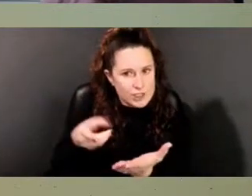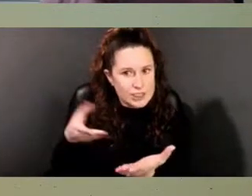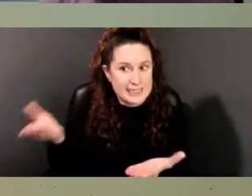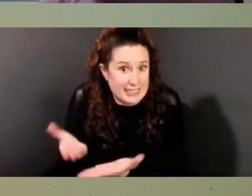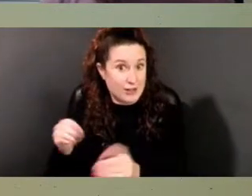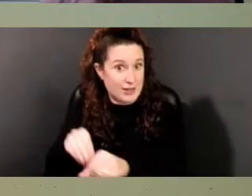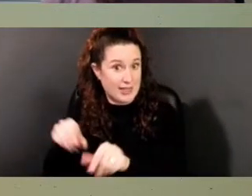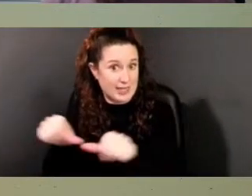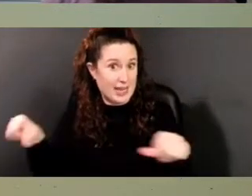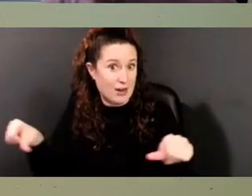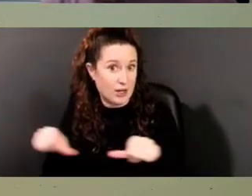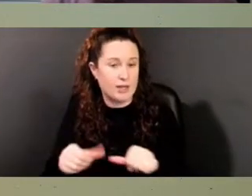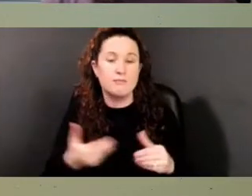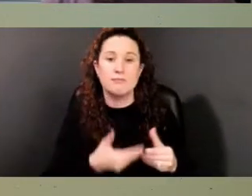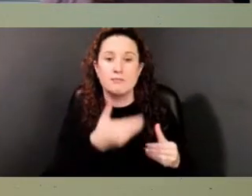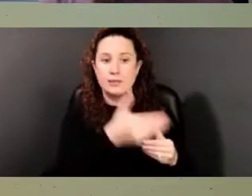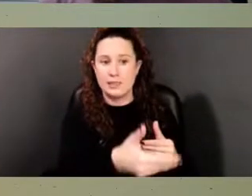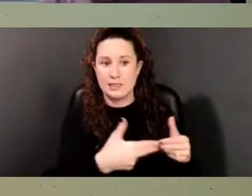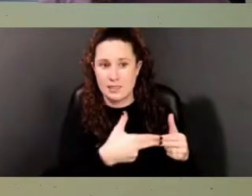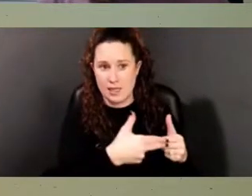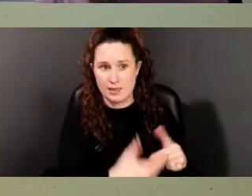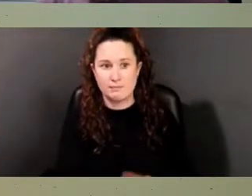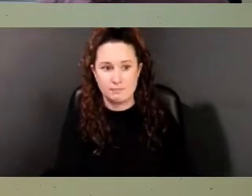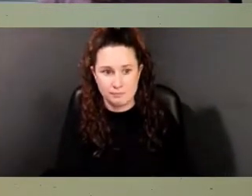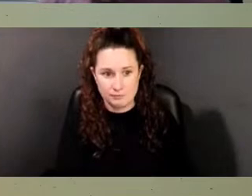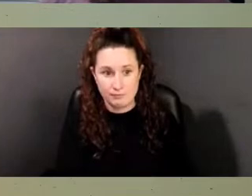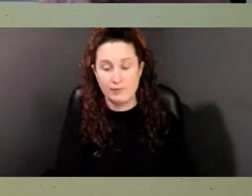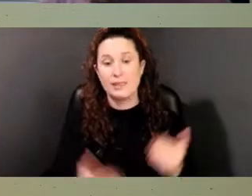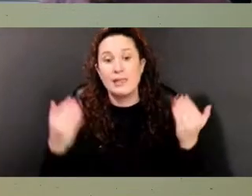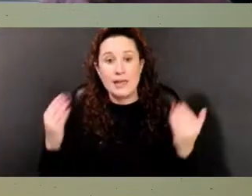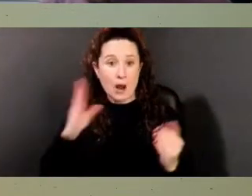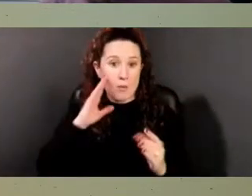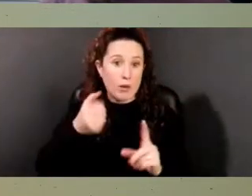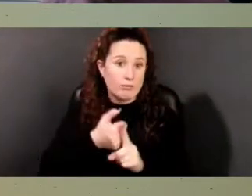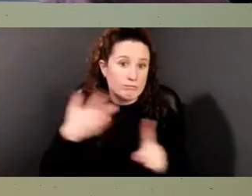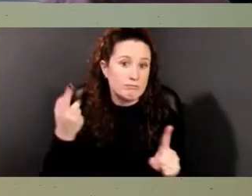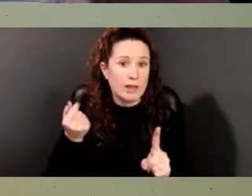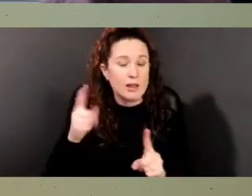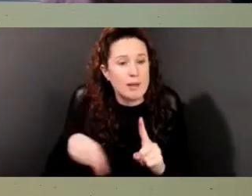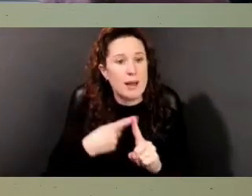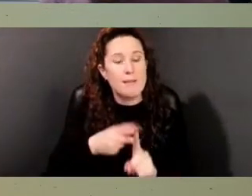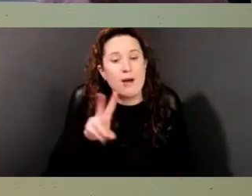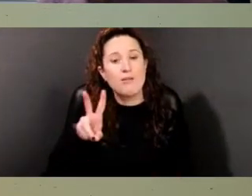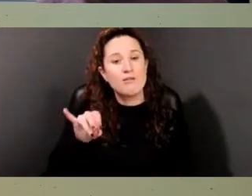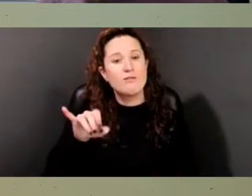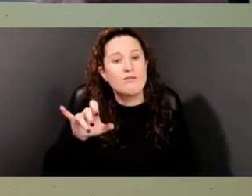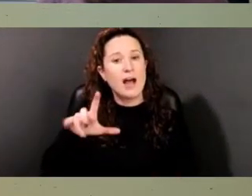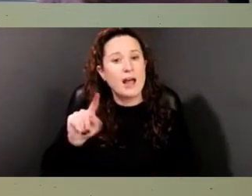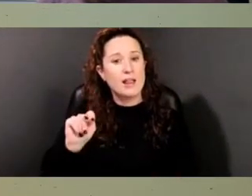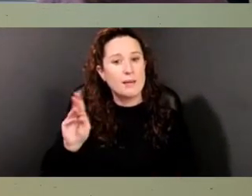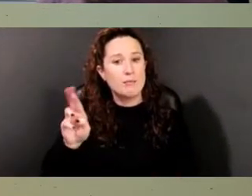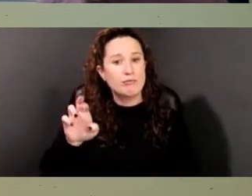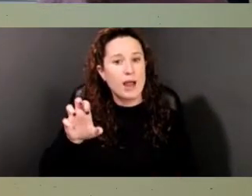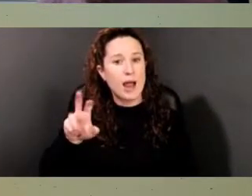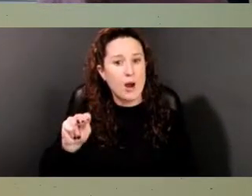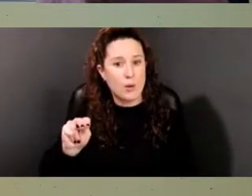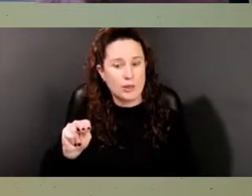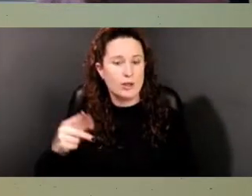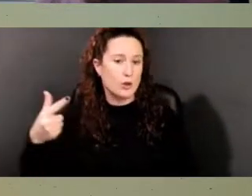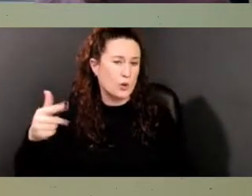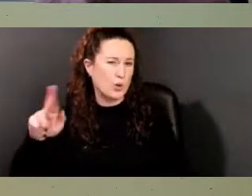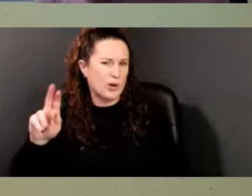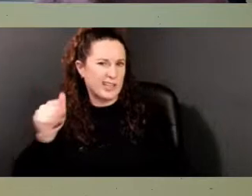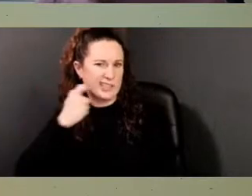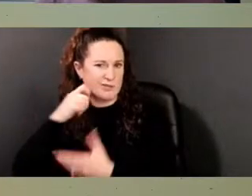slide, please. Now I'll share with you a little bit more about Violet Brown, whose recollections Gloria shared a moment ago.